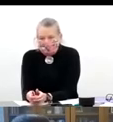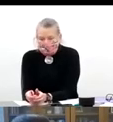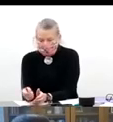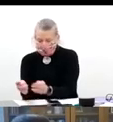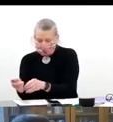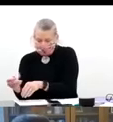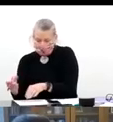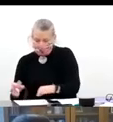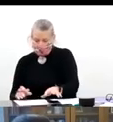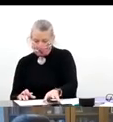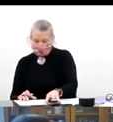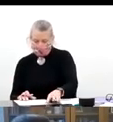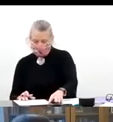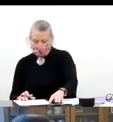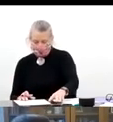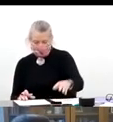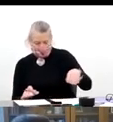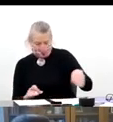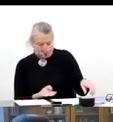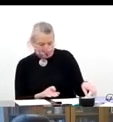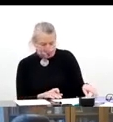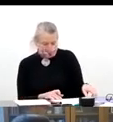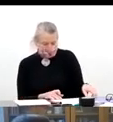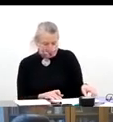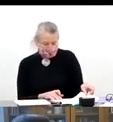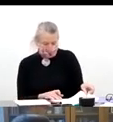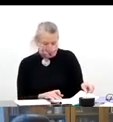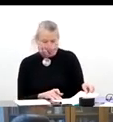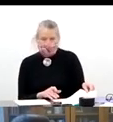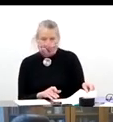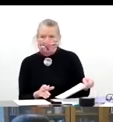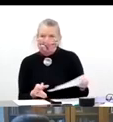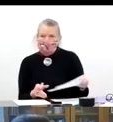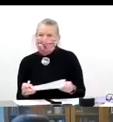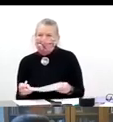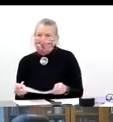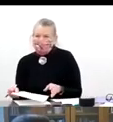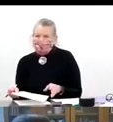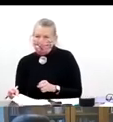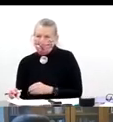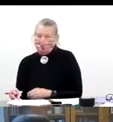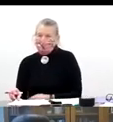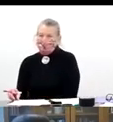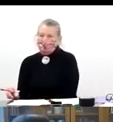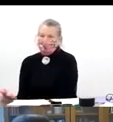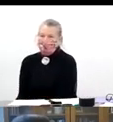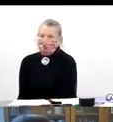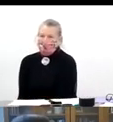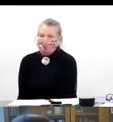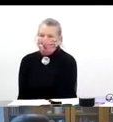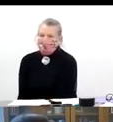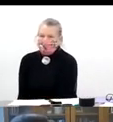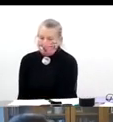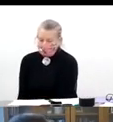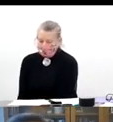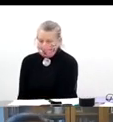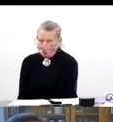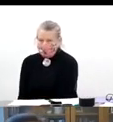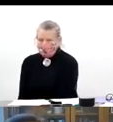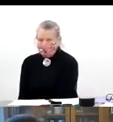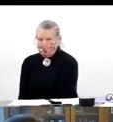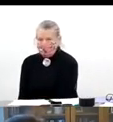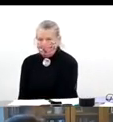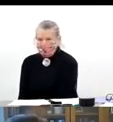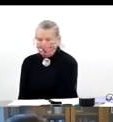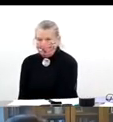us, the individuals, but to protect the people that we're seeing from the clinical perspective. So I would imagine that there will be a